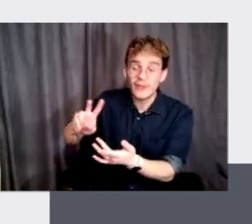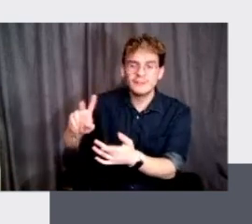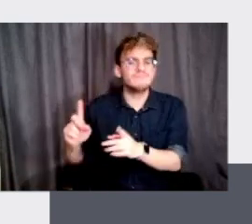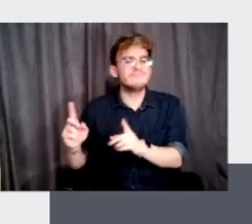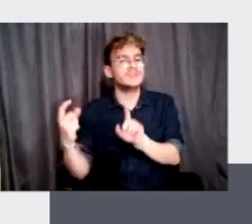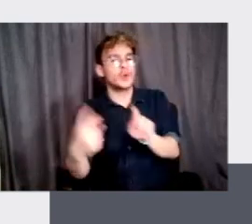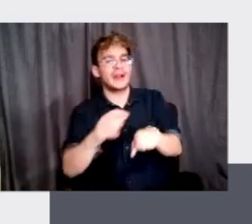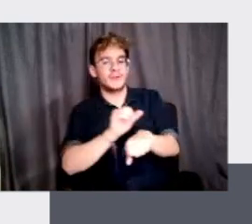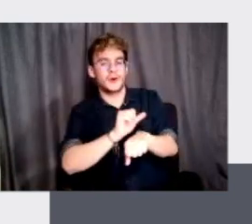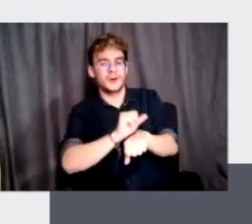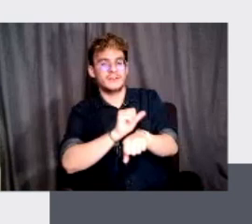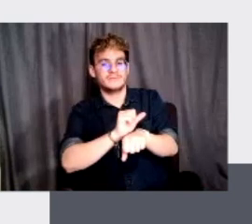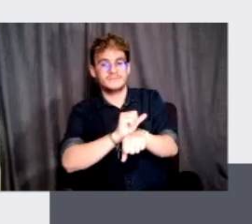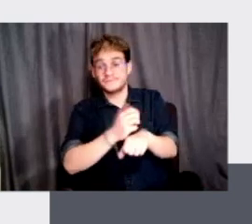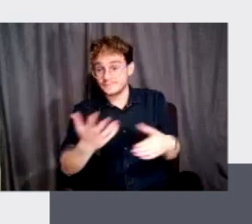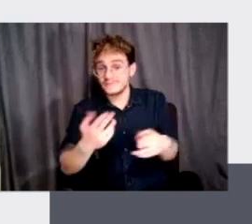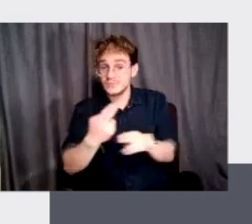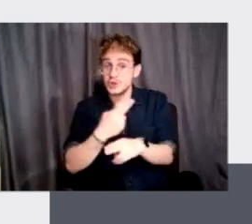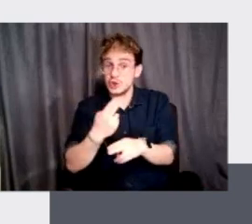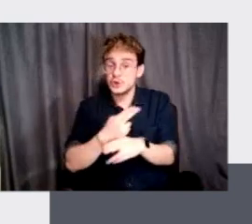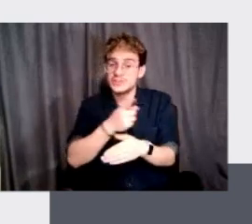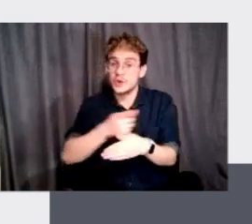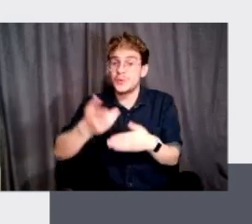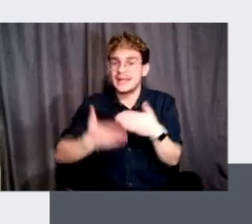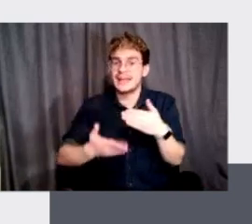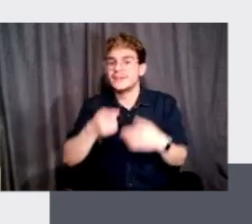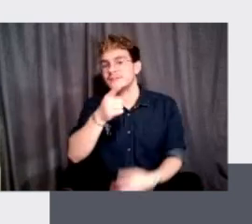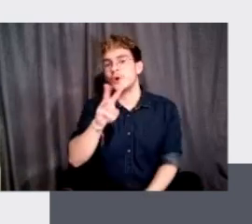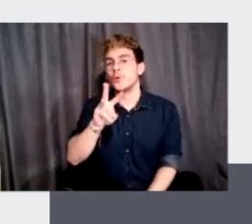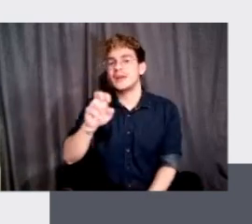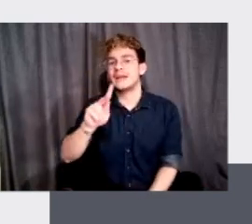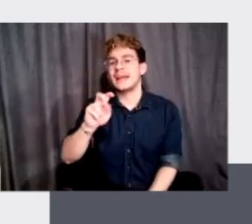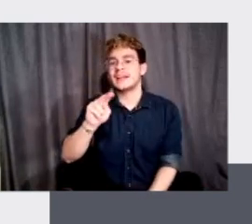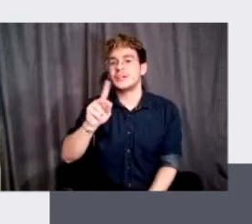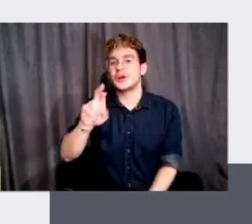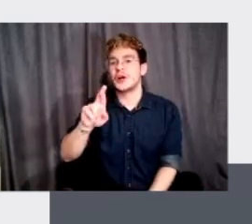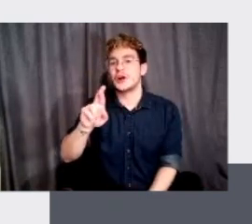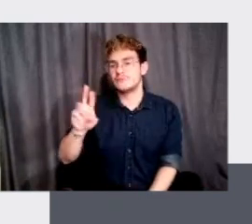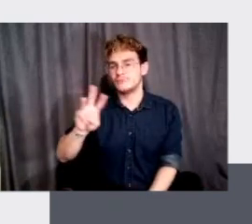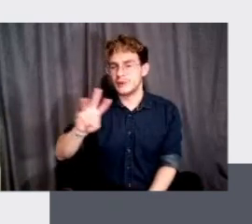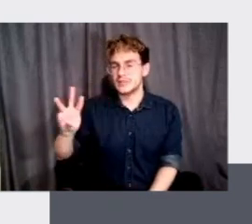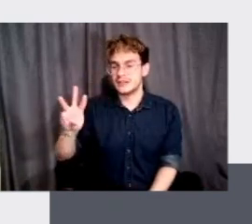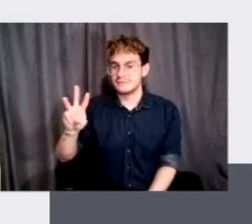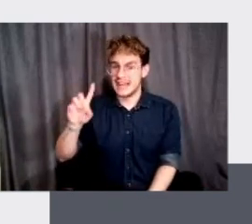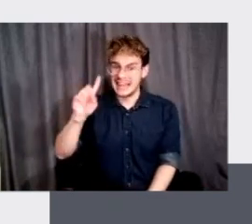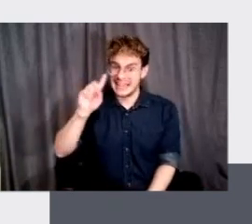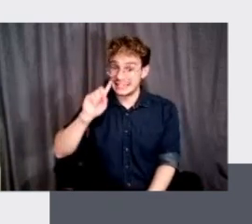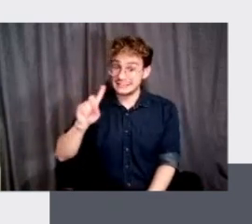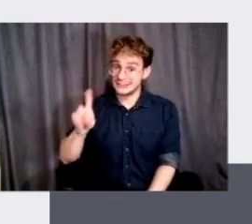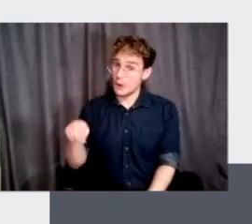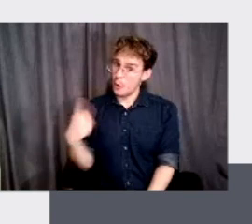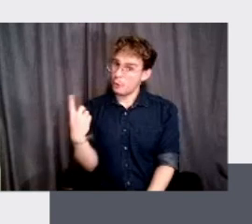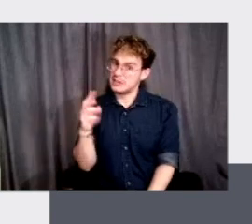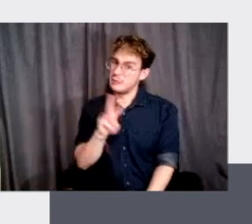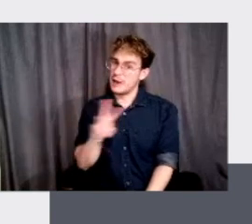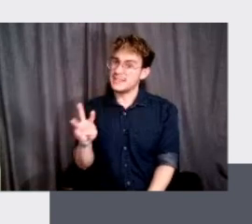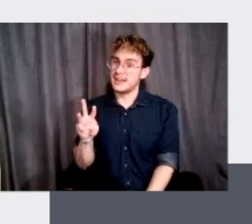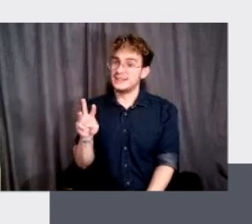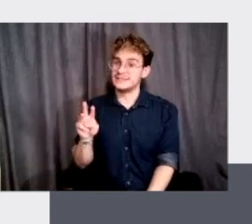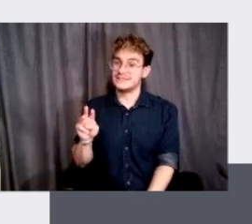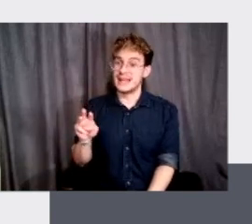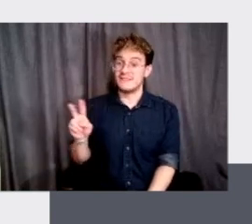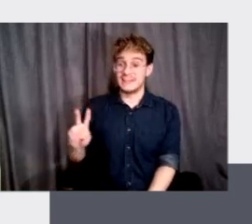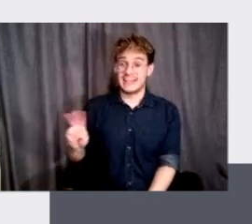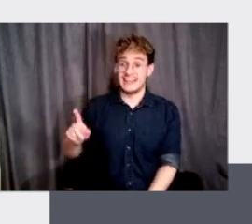for the MTA to be used on the Weekender. And as far as I know, it's, I think it's the only website that, that Massimo got to